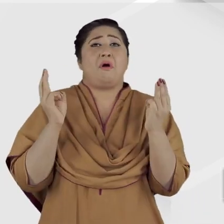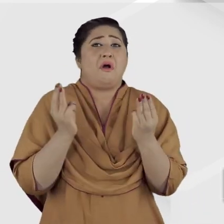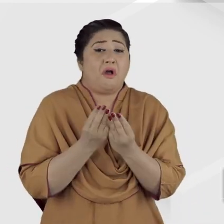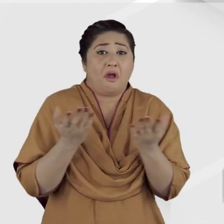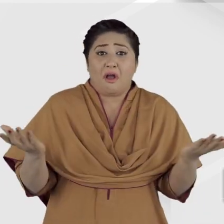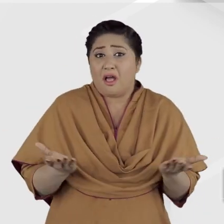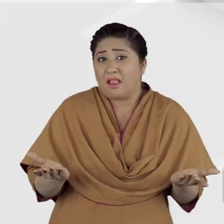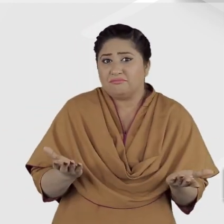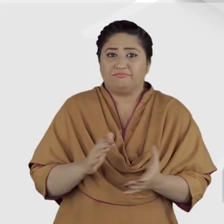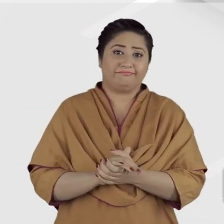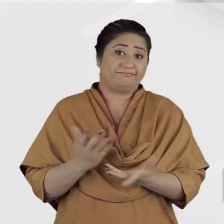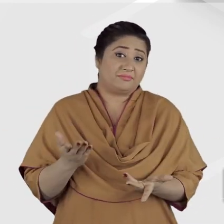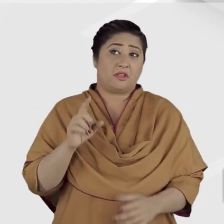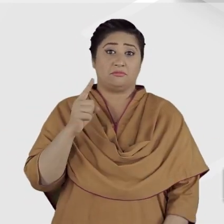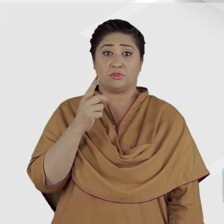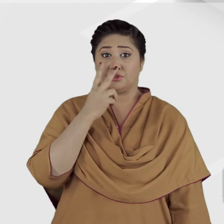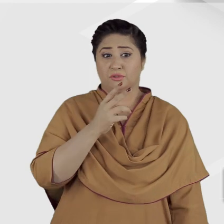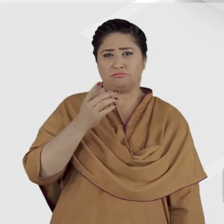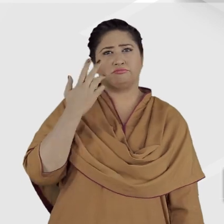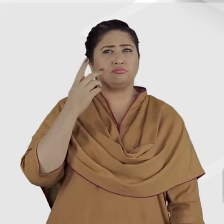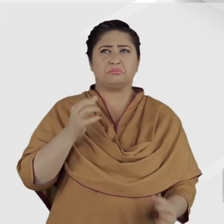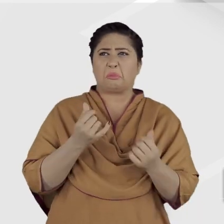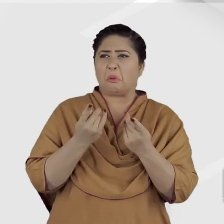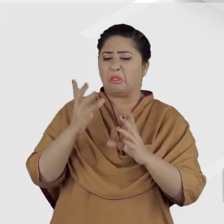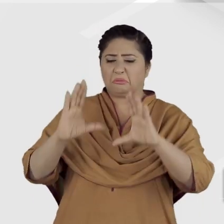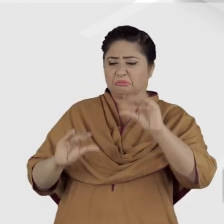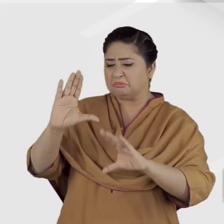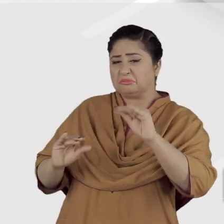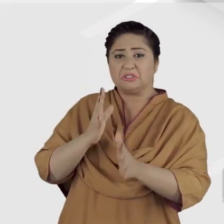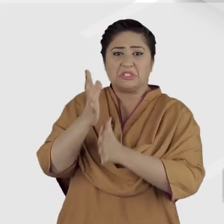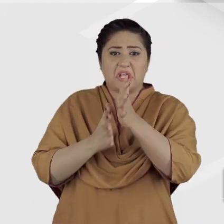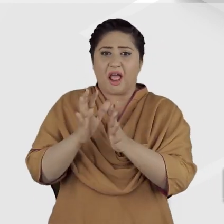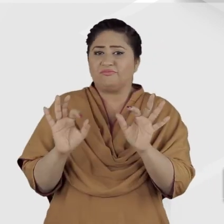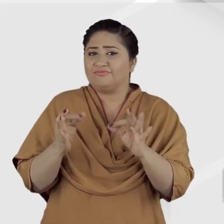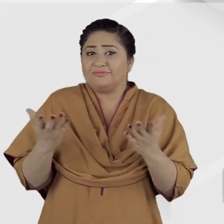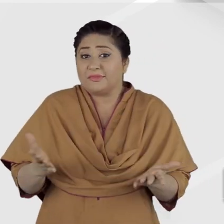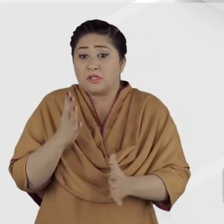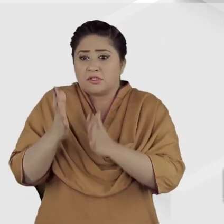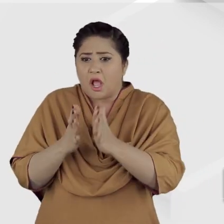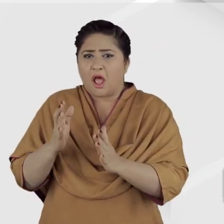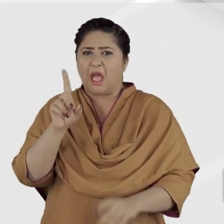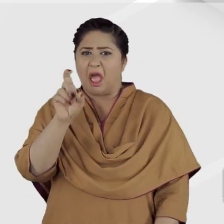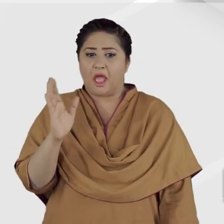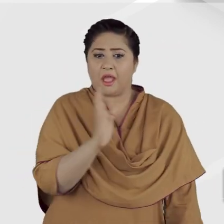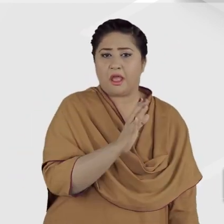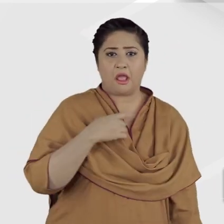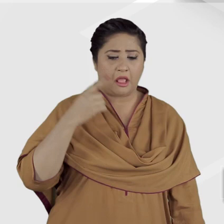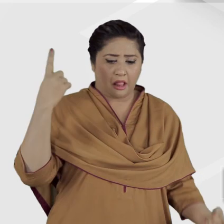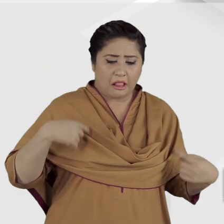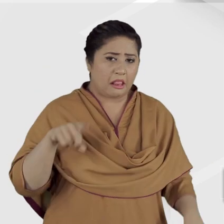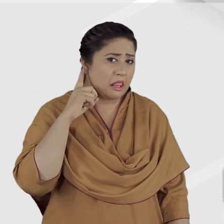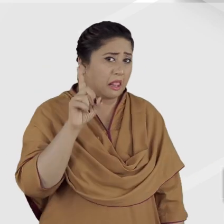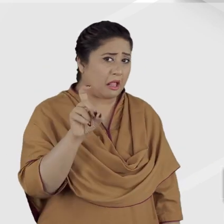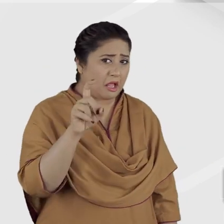disability as a result of their environment, which marginalizes them due to their lack of language skills and not